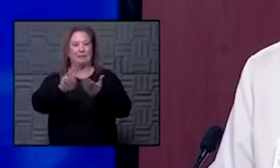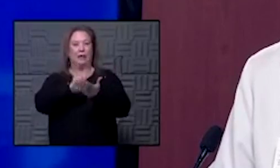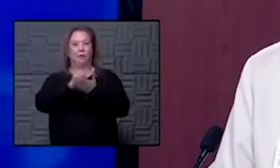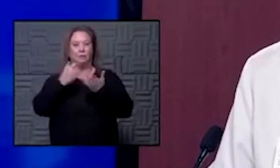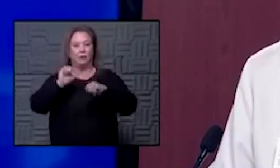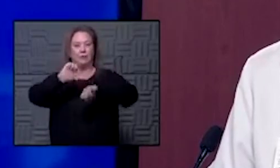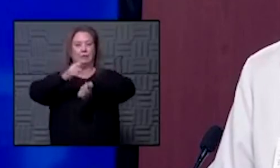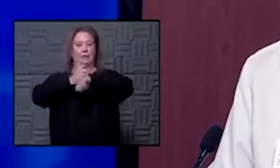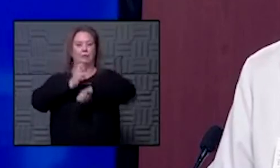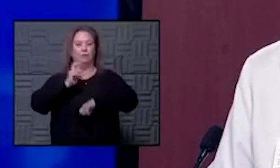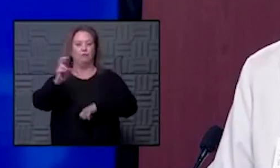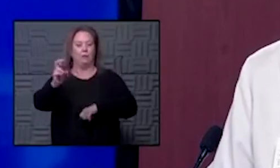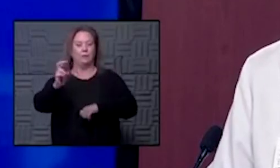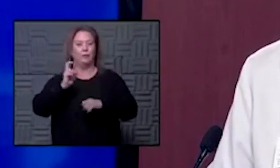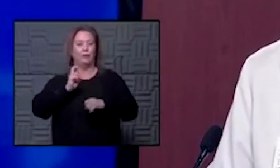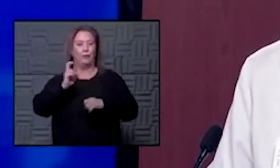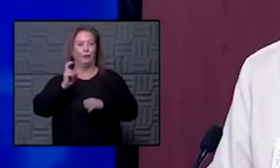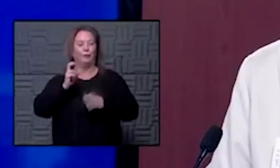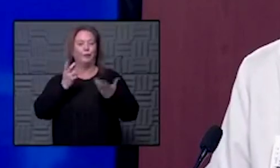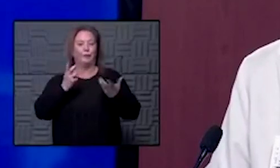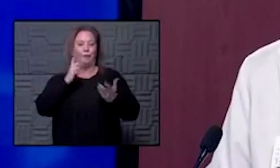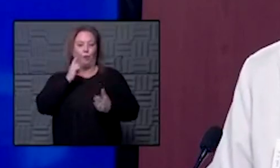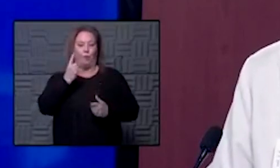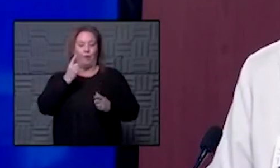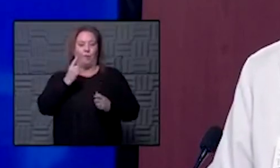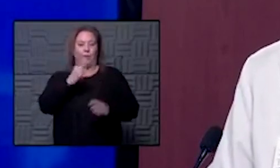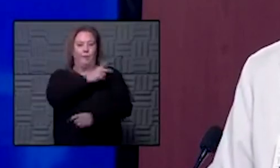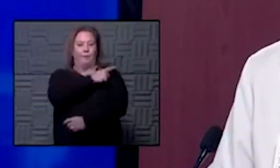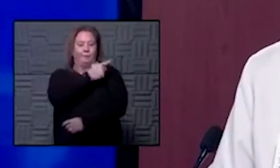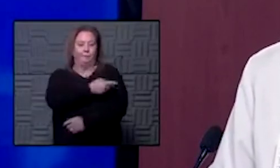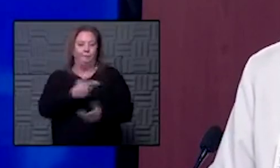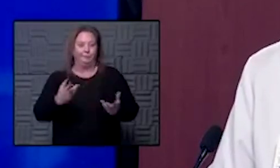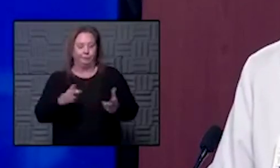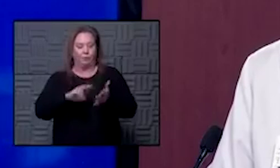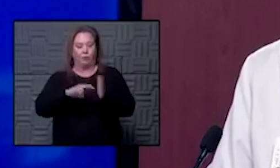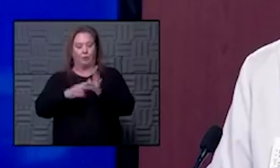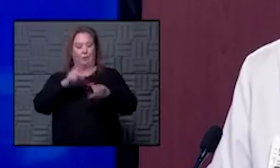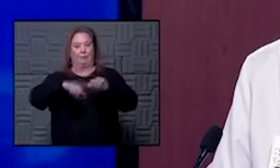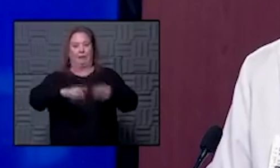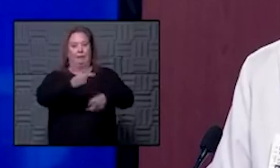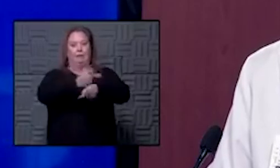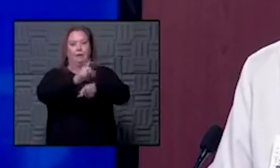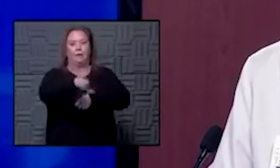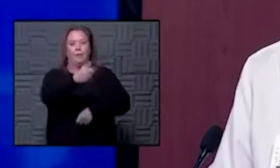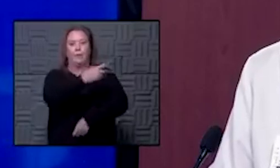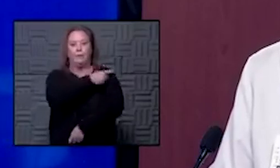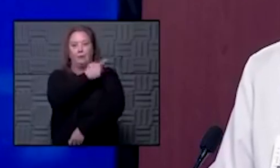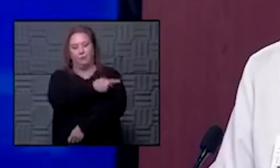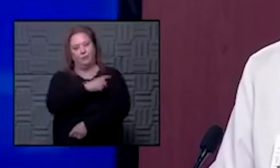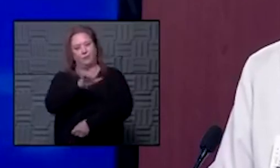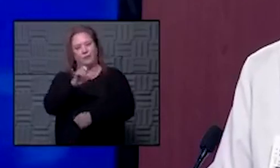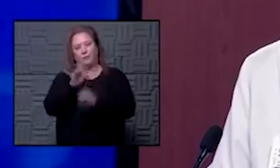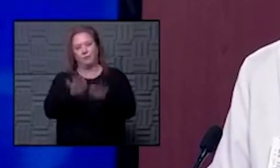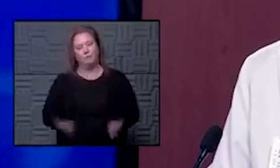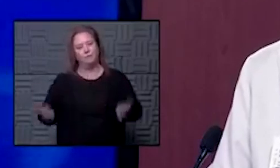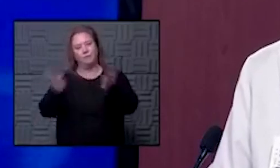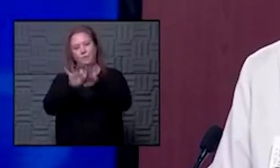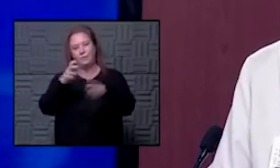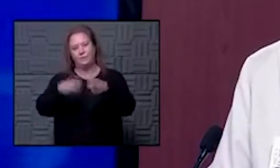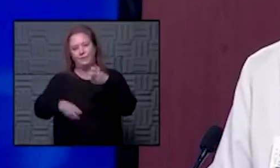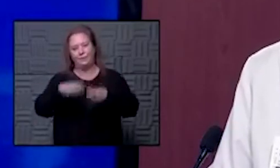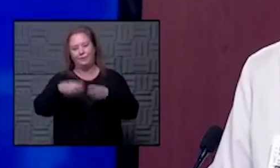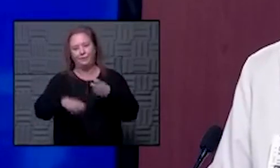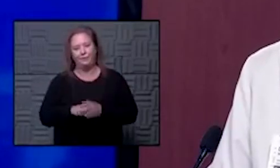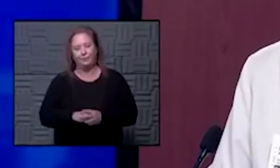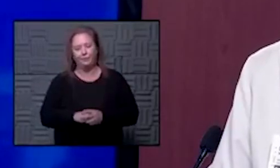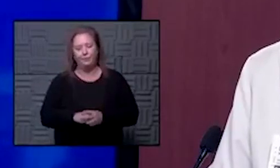arrange transfer for a single patient and it's prevented them or taken them away from providing care for others so it is a very very important problem um and